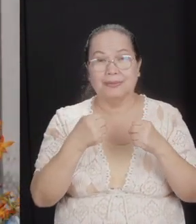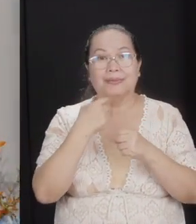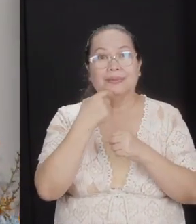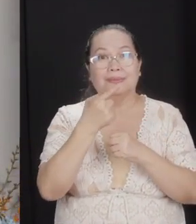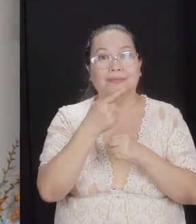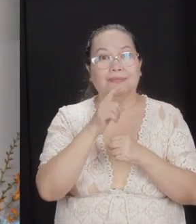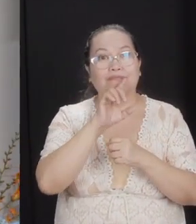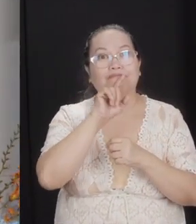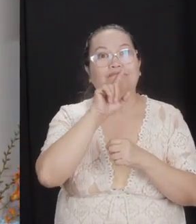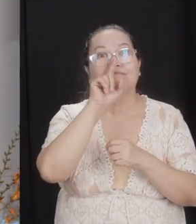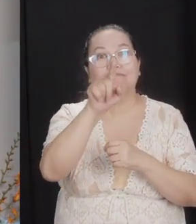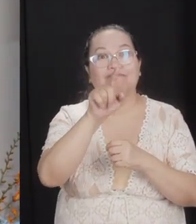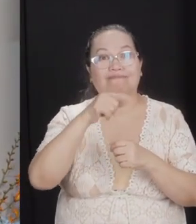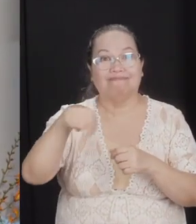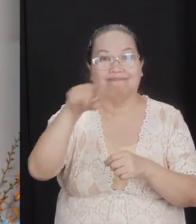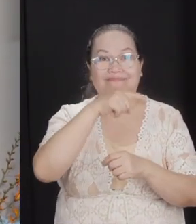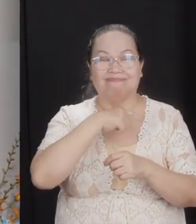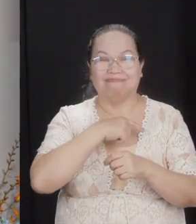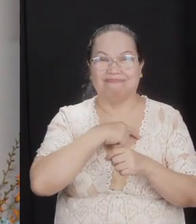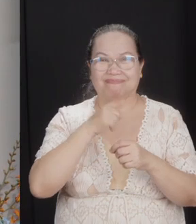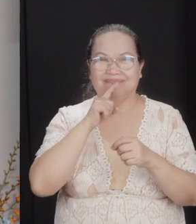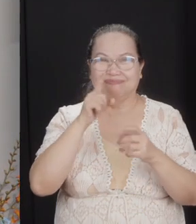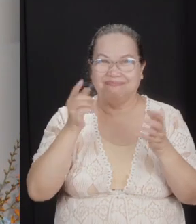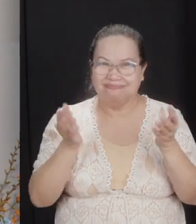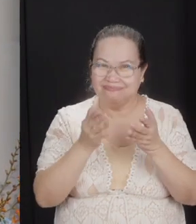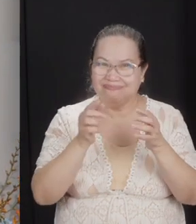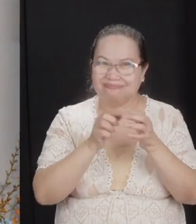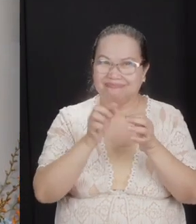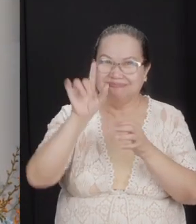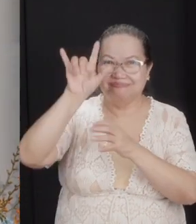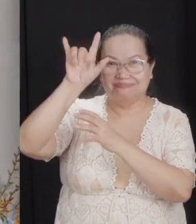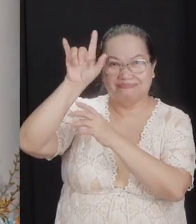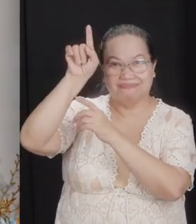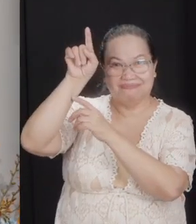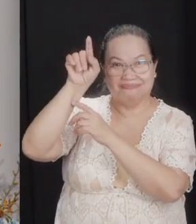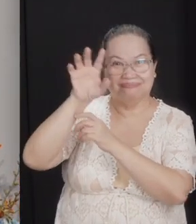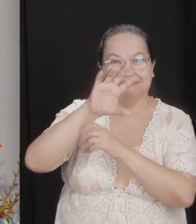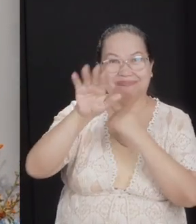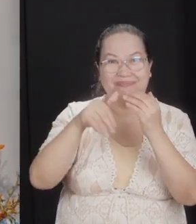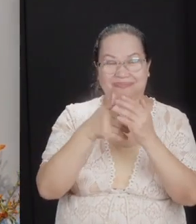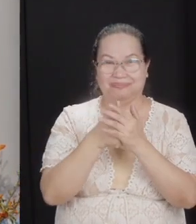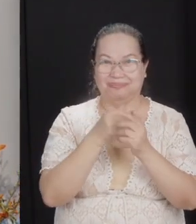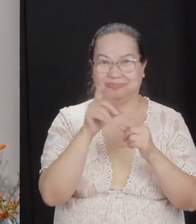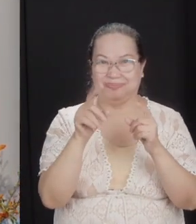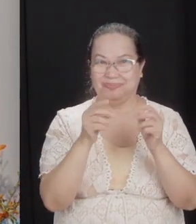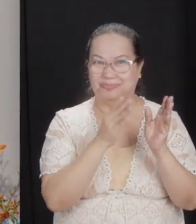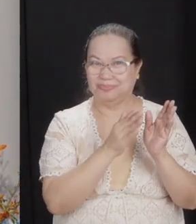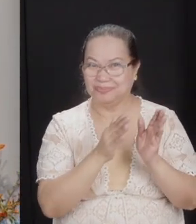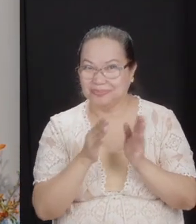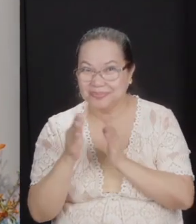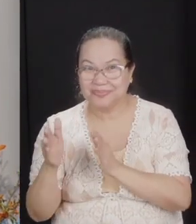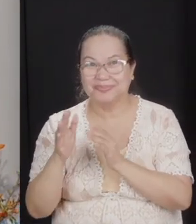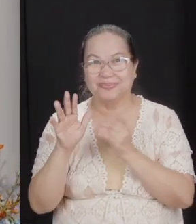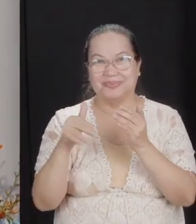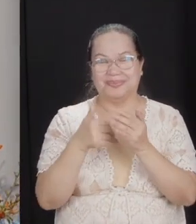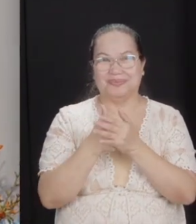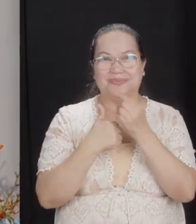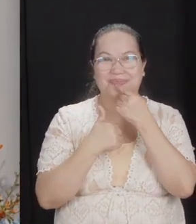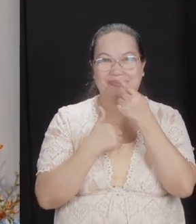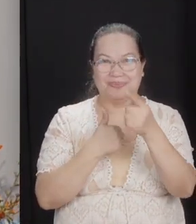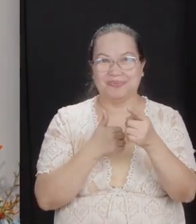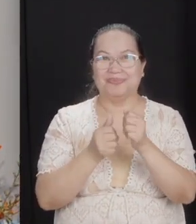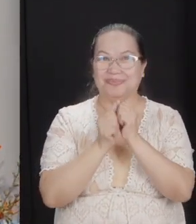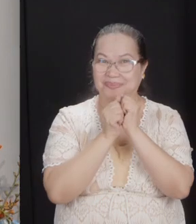He's actually telling us now, driven by love for God, you do all the rest. So what is he saying? You